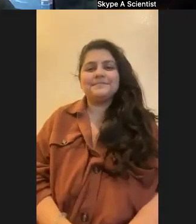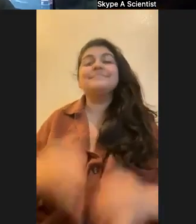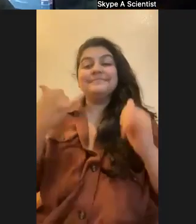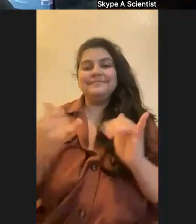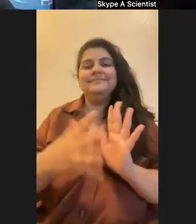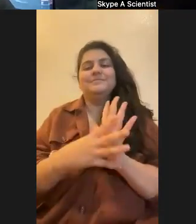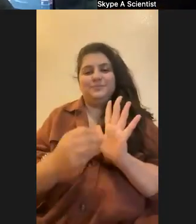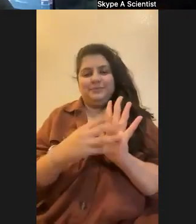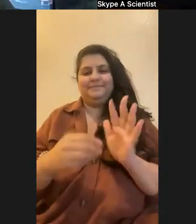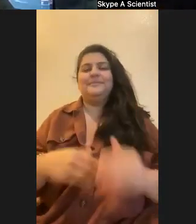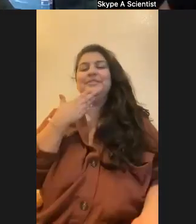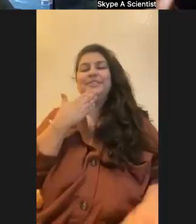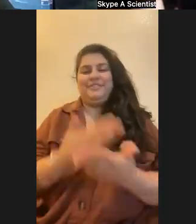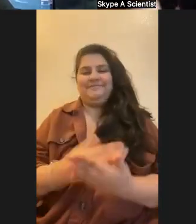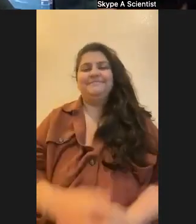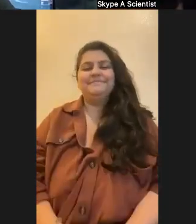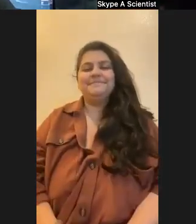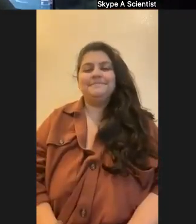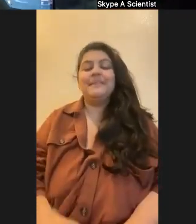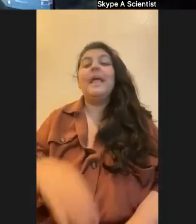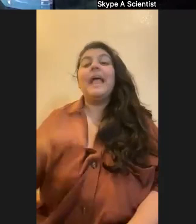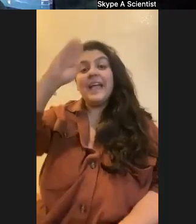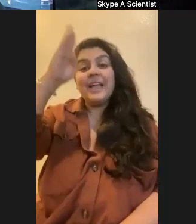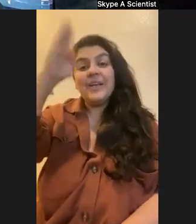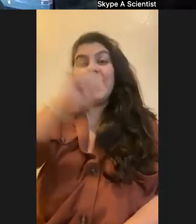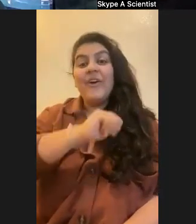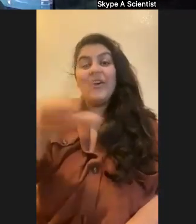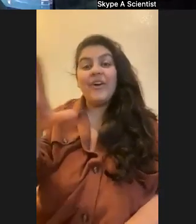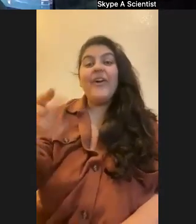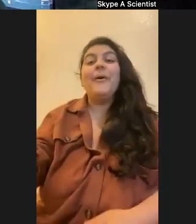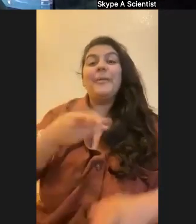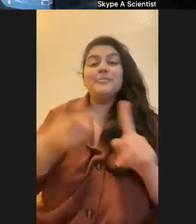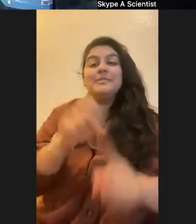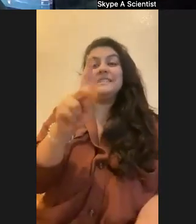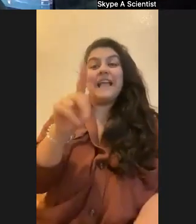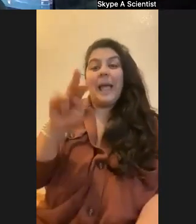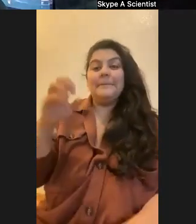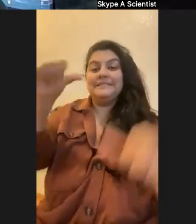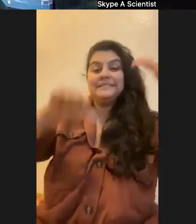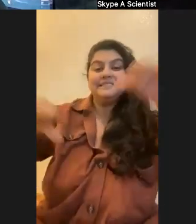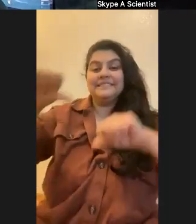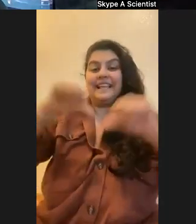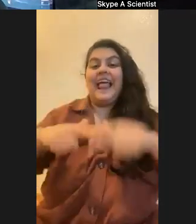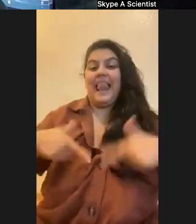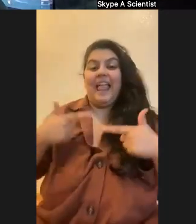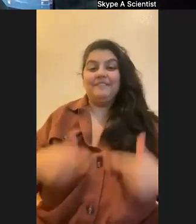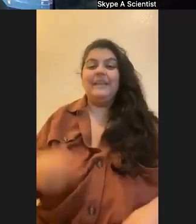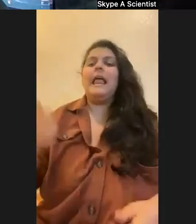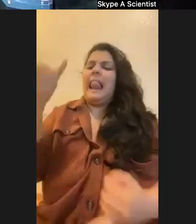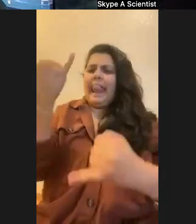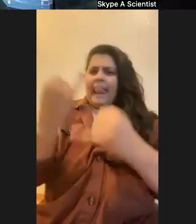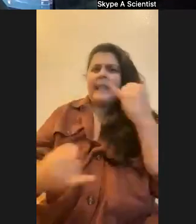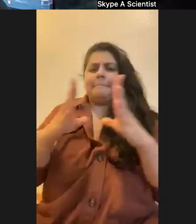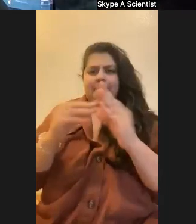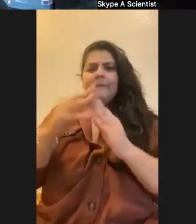Good to go. All right. Hello, everybody. Welcome to Skype a Scientist Live. It's our last live session for the year. We'll